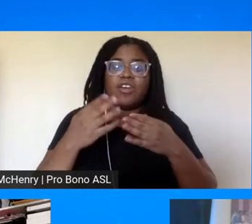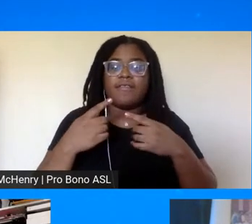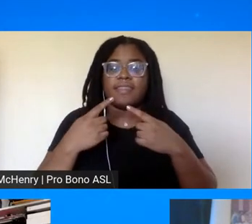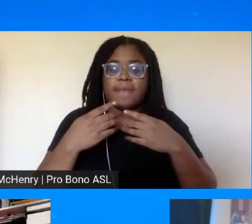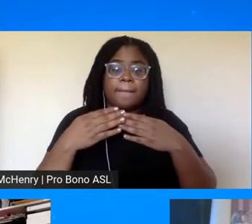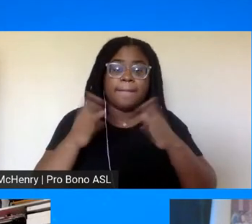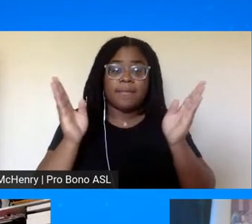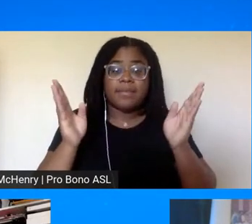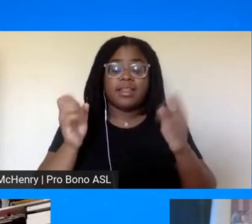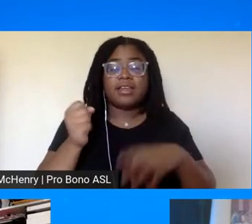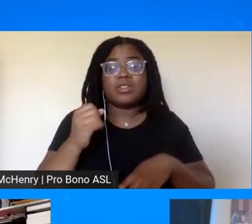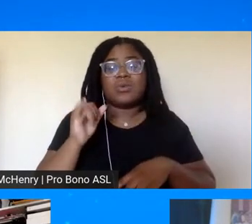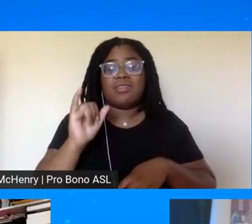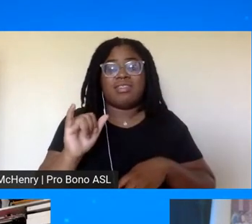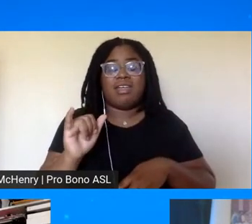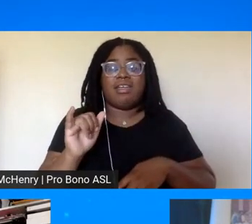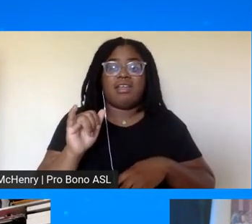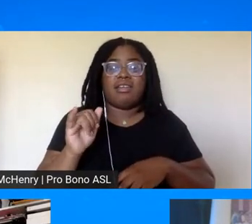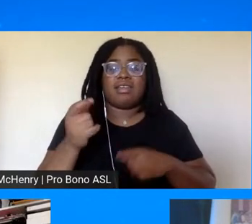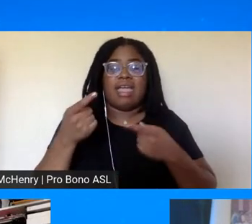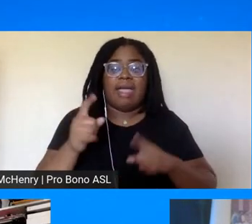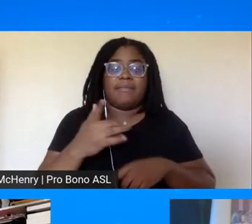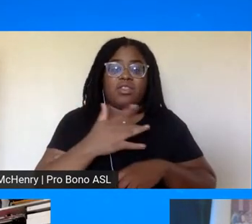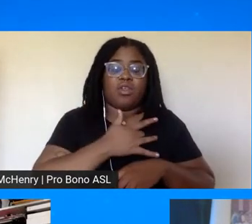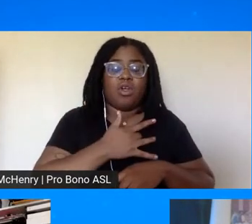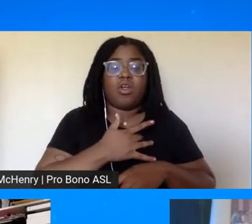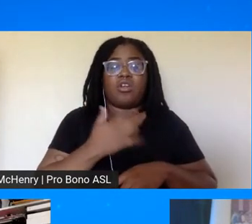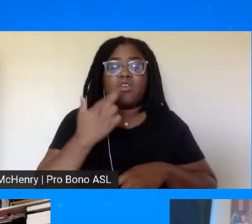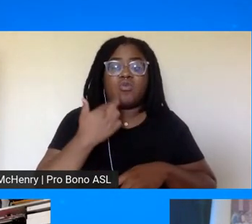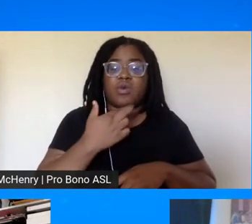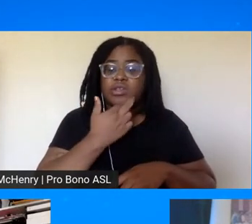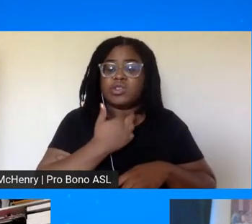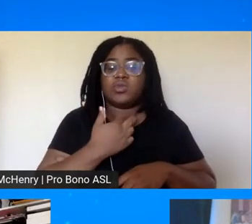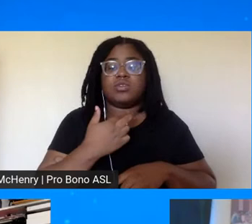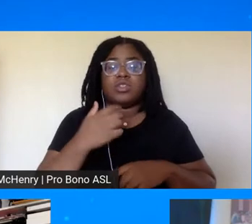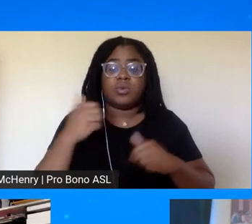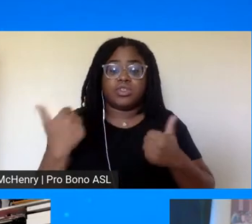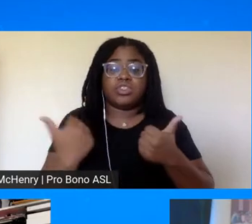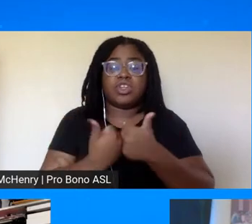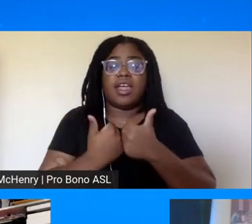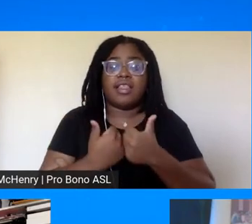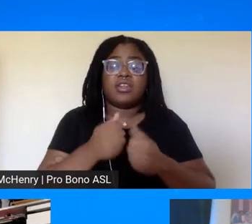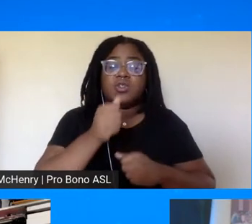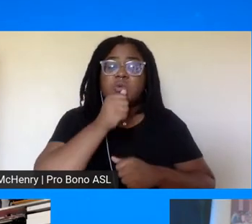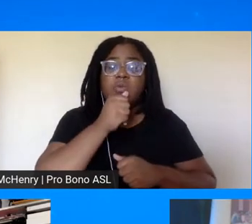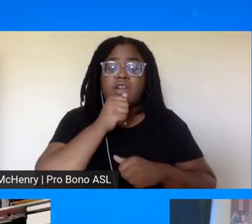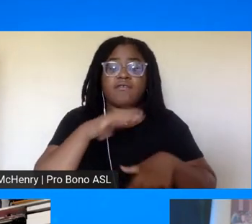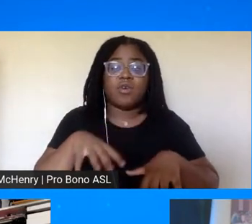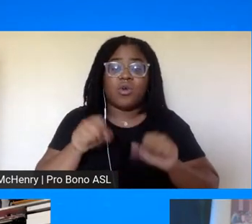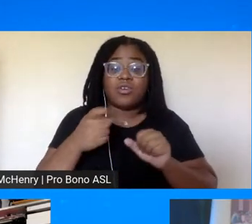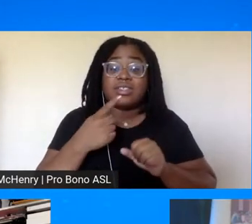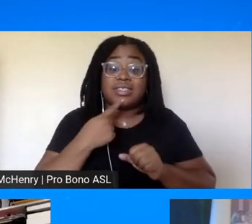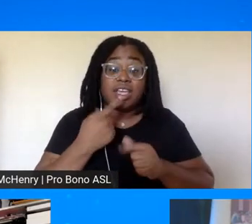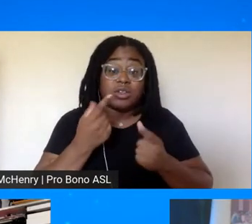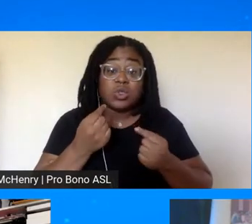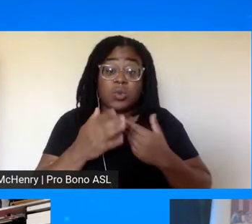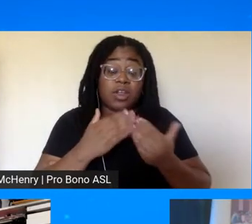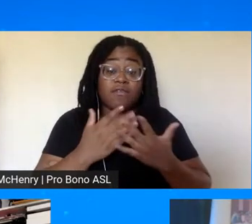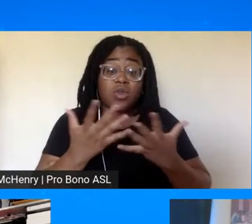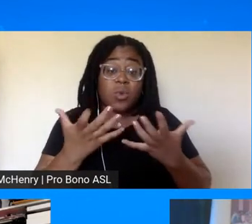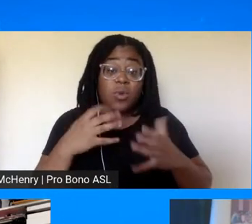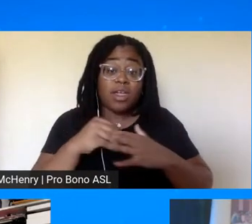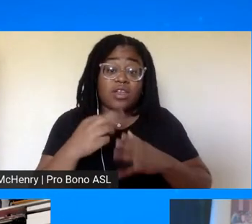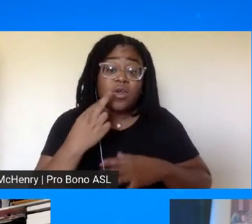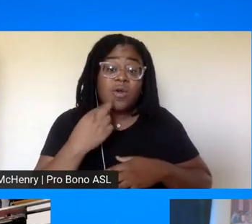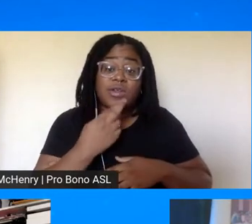atlanta at the heart of atlanta restaurant where they were challenging private or private owners saying you can do what you want in your in your restaurant